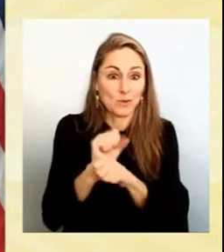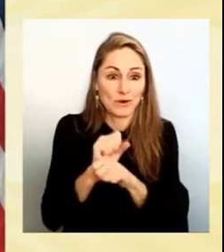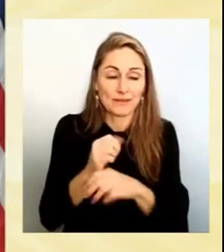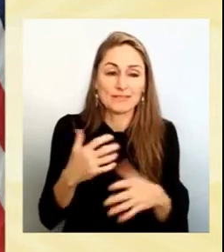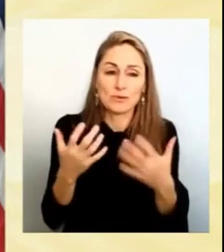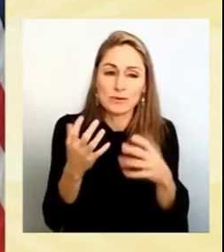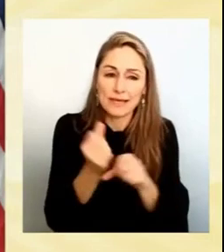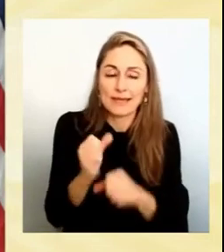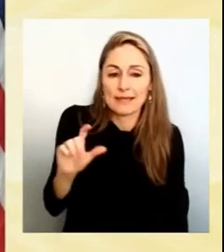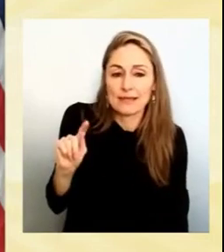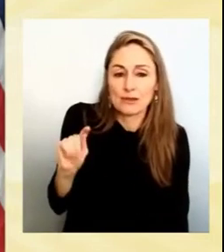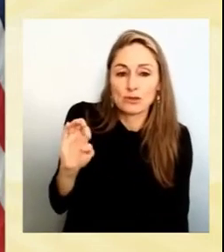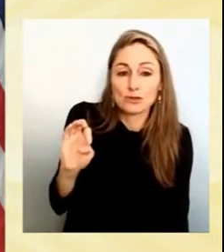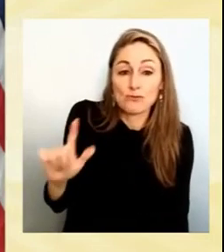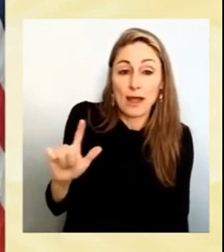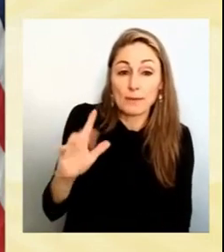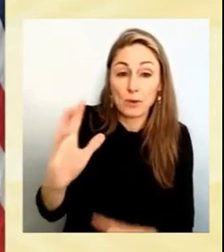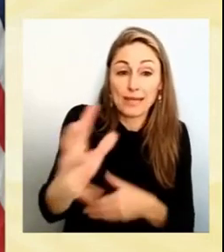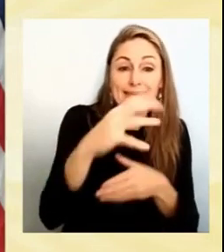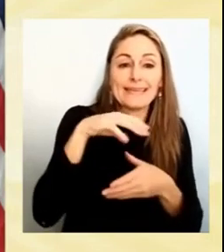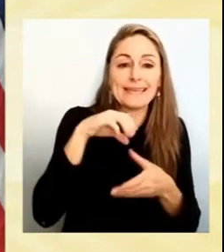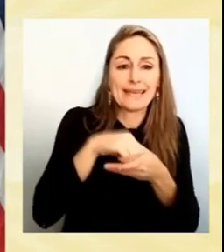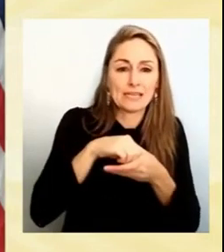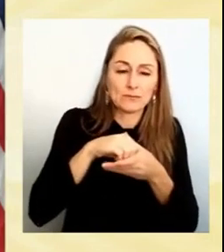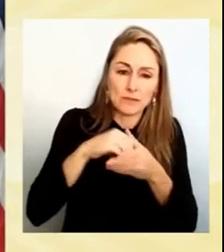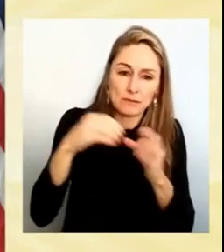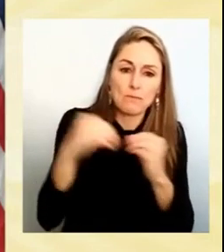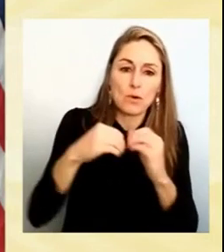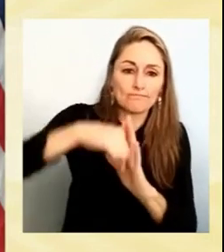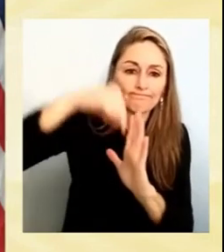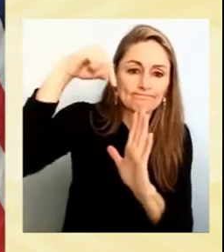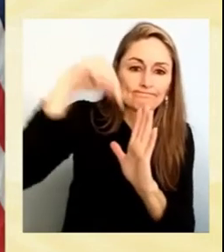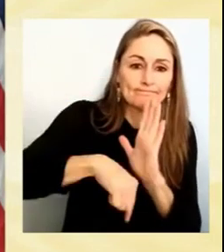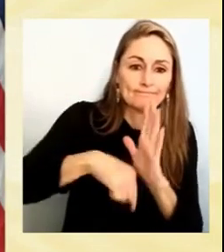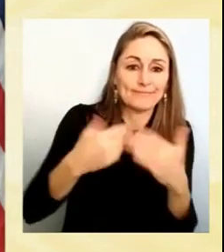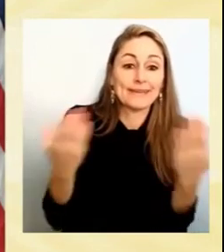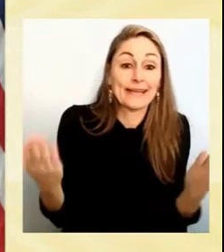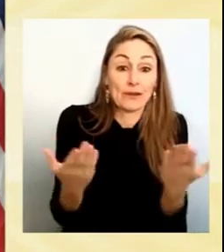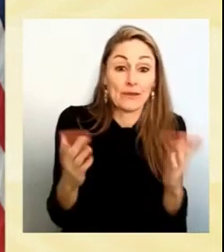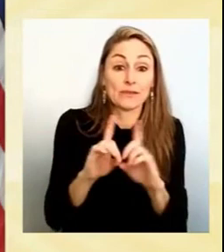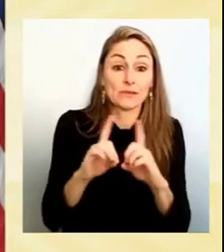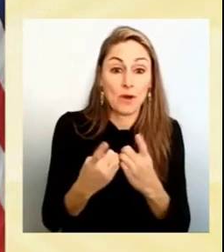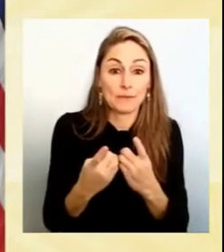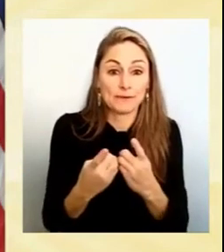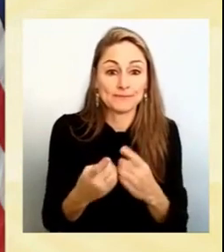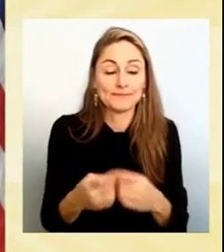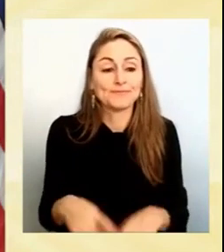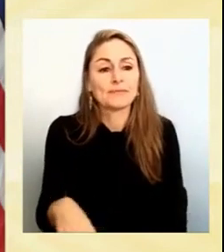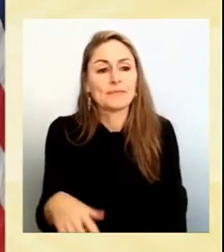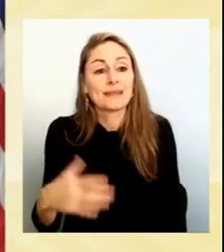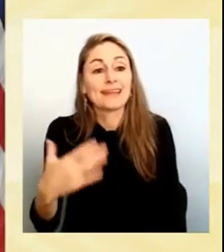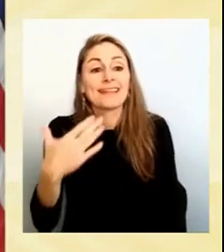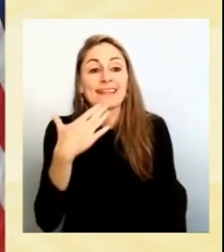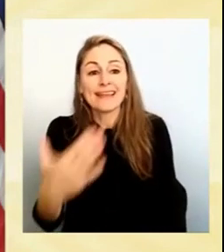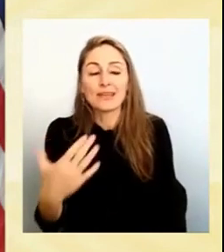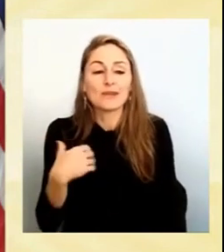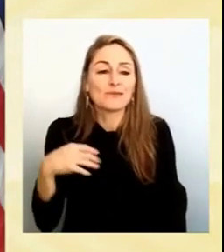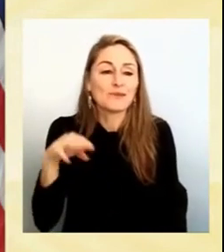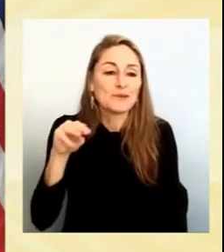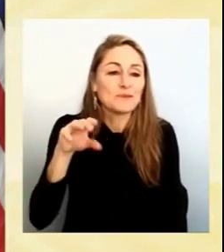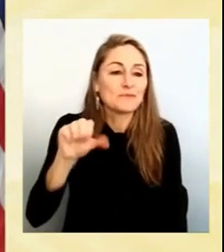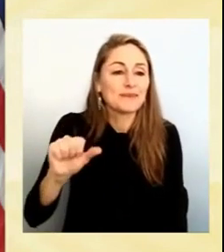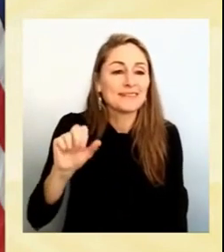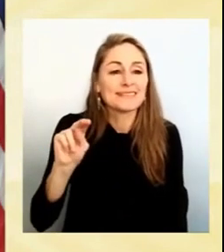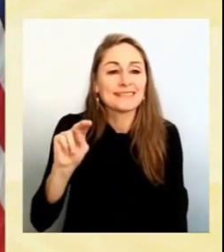to the next level here at the department. And thank you very much to Miss Navajo Nation, Valentina